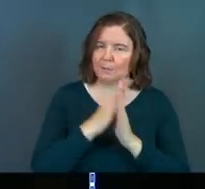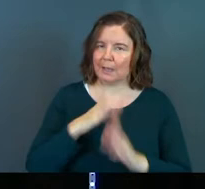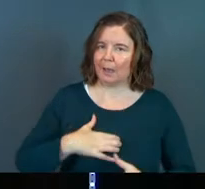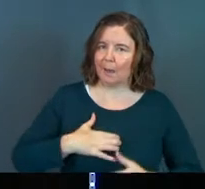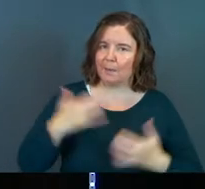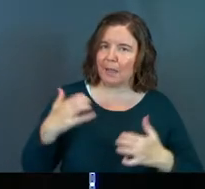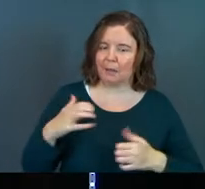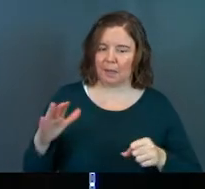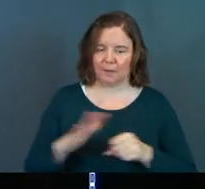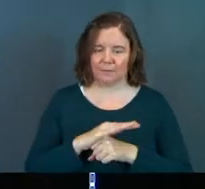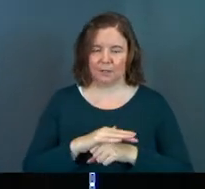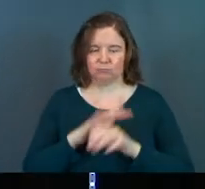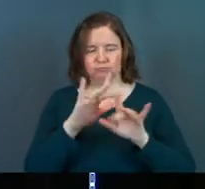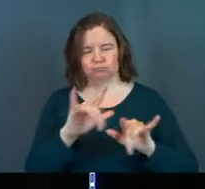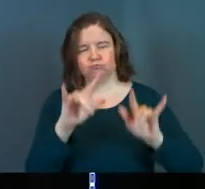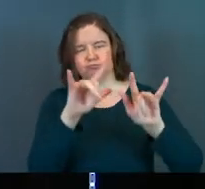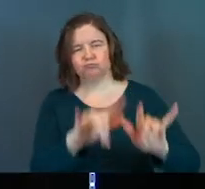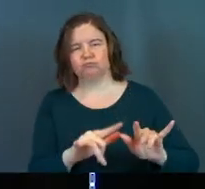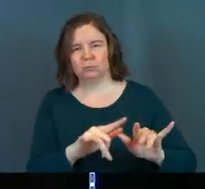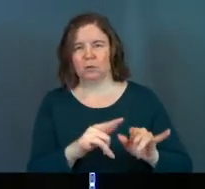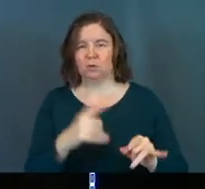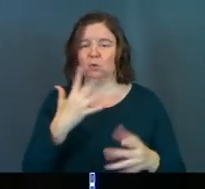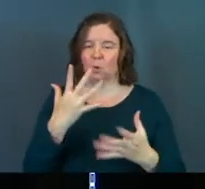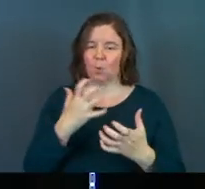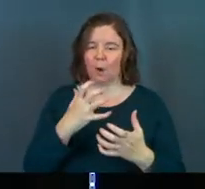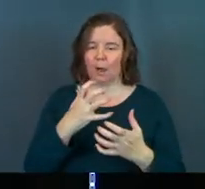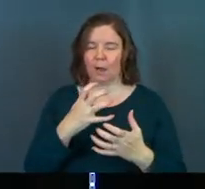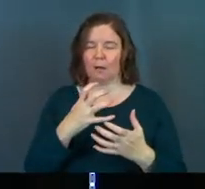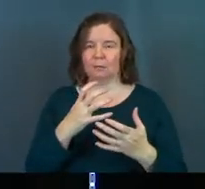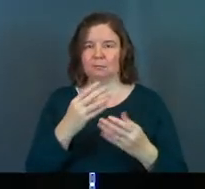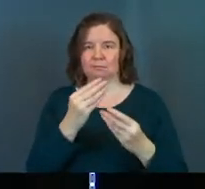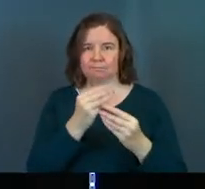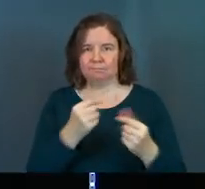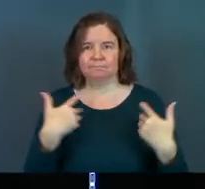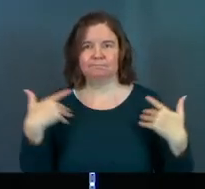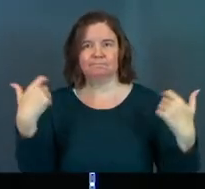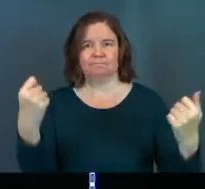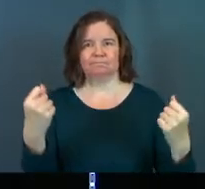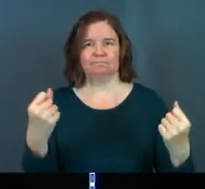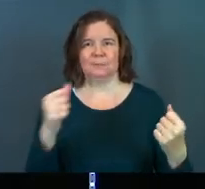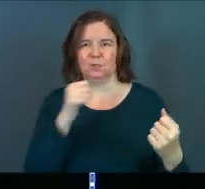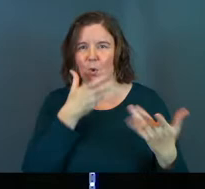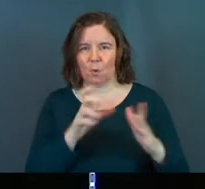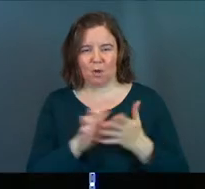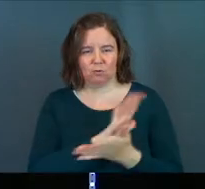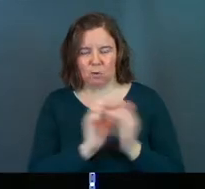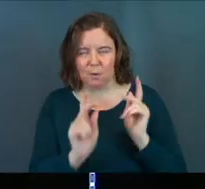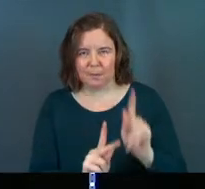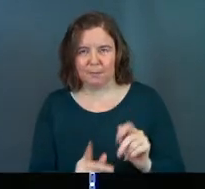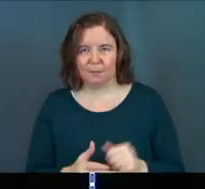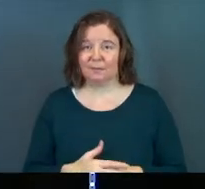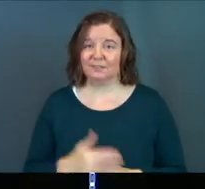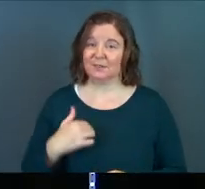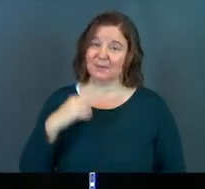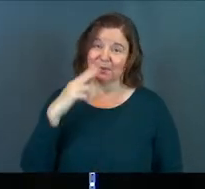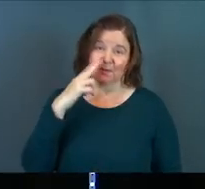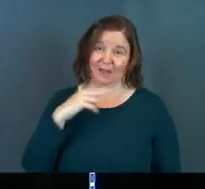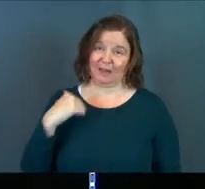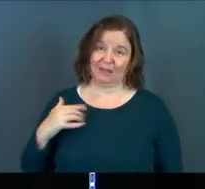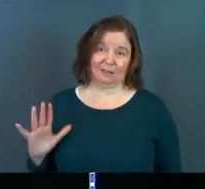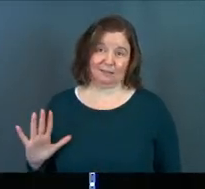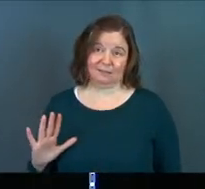angry and filled with unfailing love. You are eager to turn your back from destroying people. It's so funny.